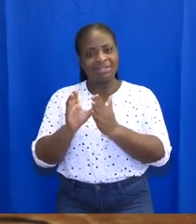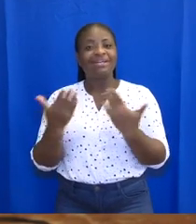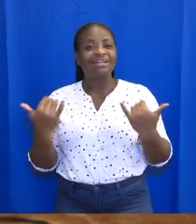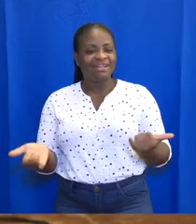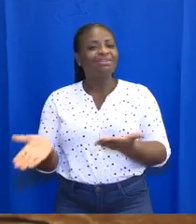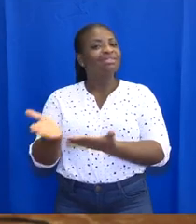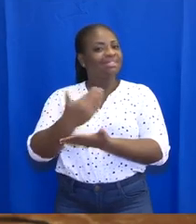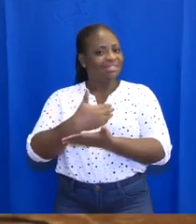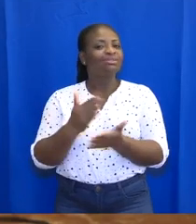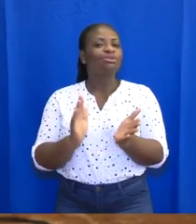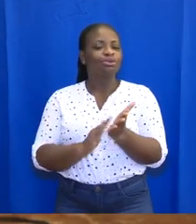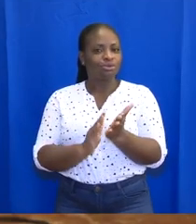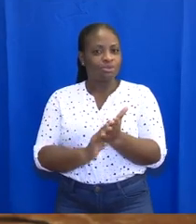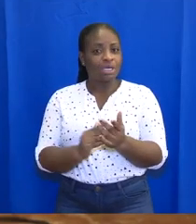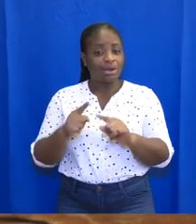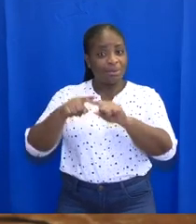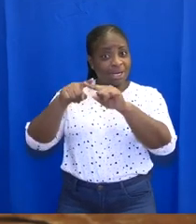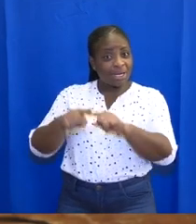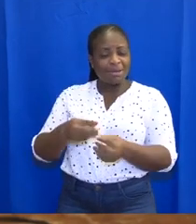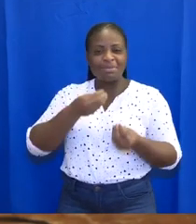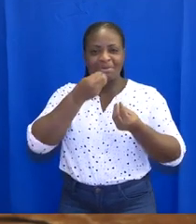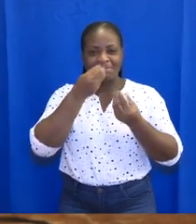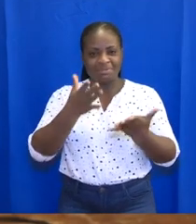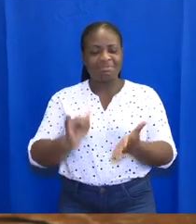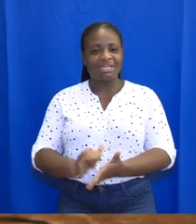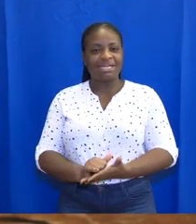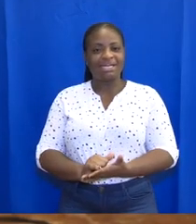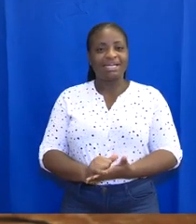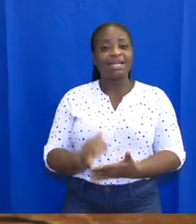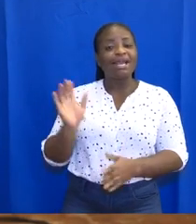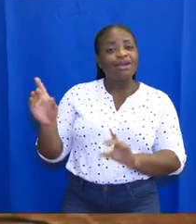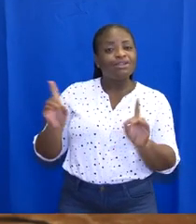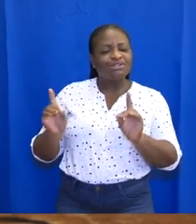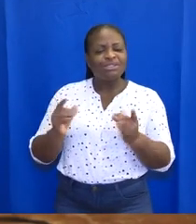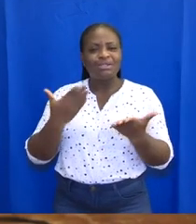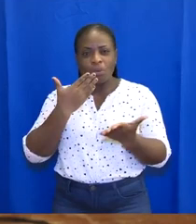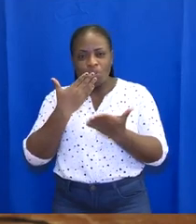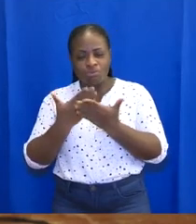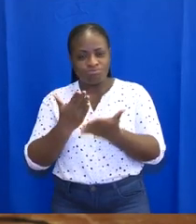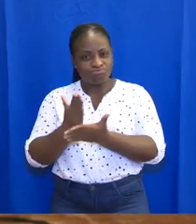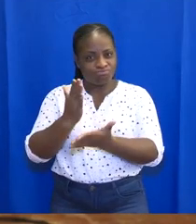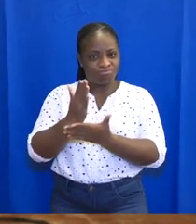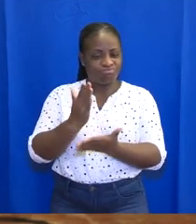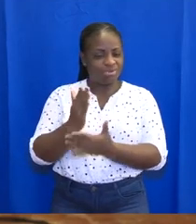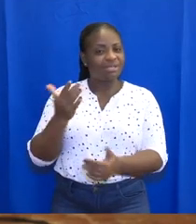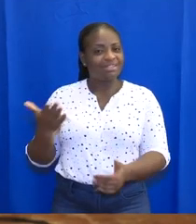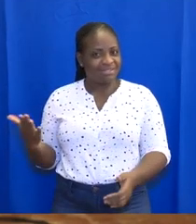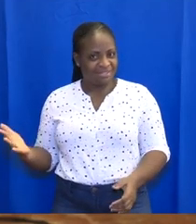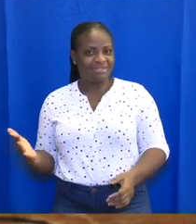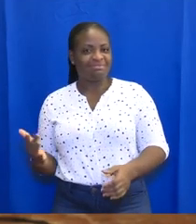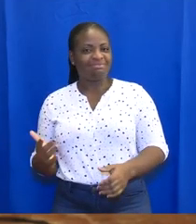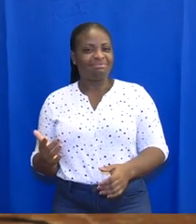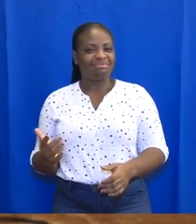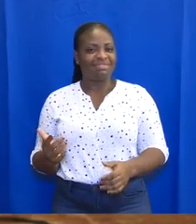to school. And I've been reliably informed that adherence to protocols is high. Long